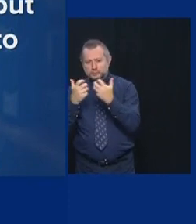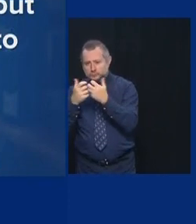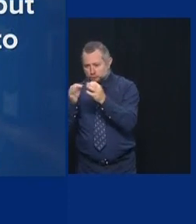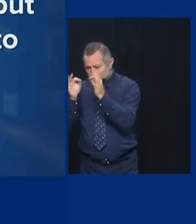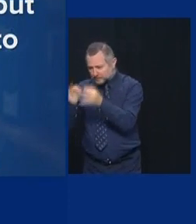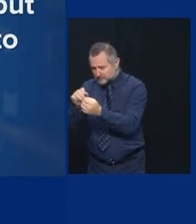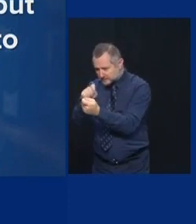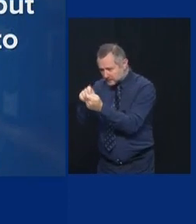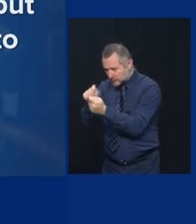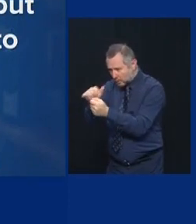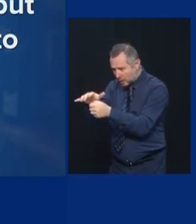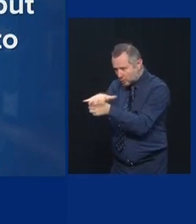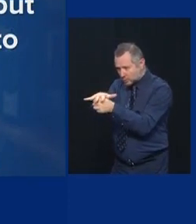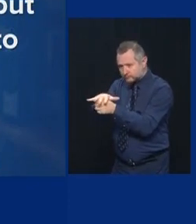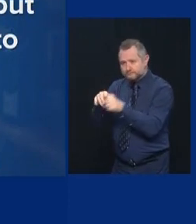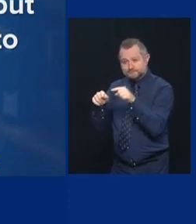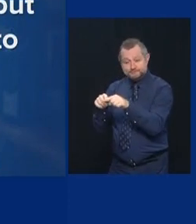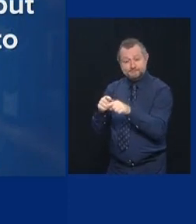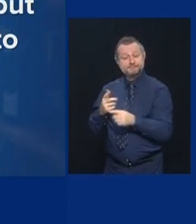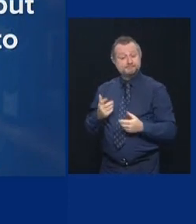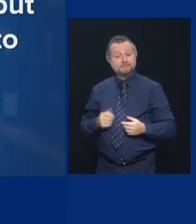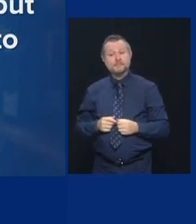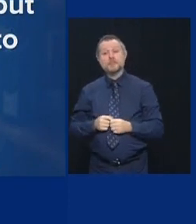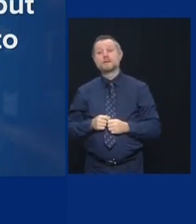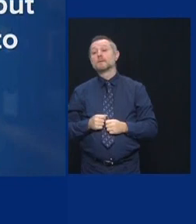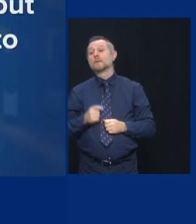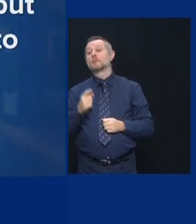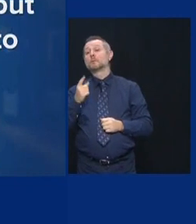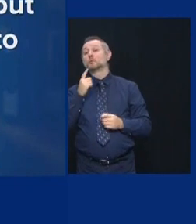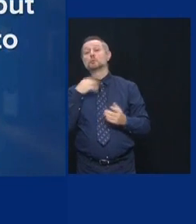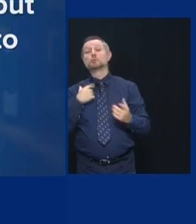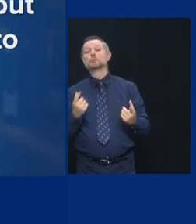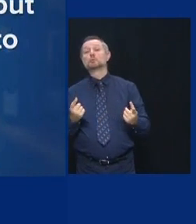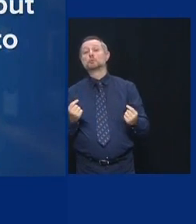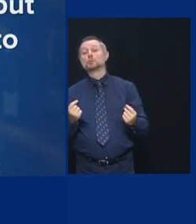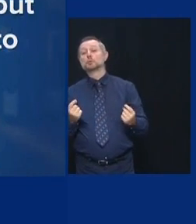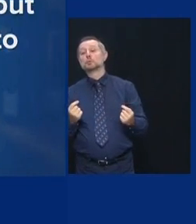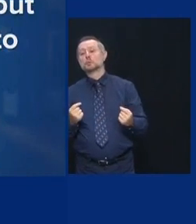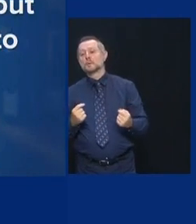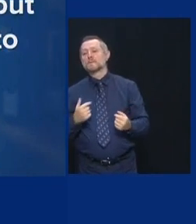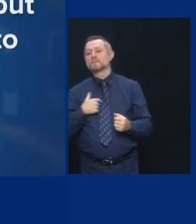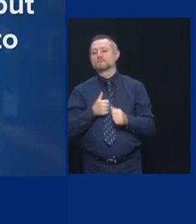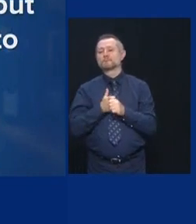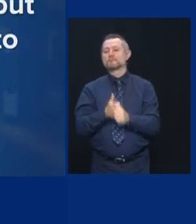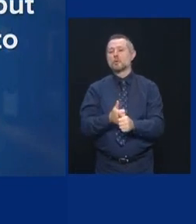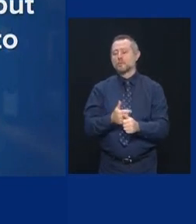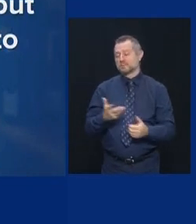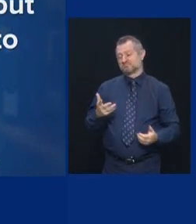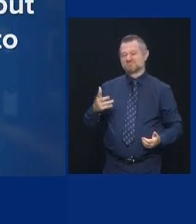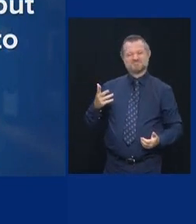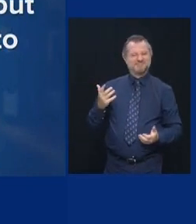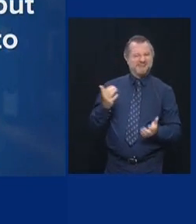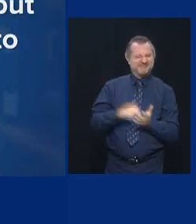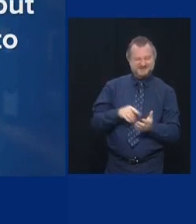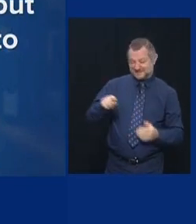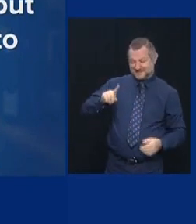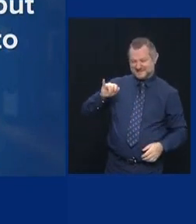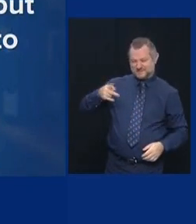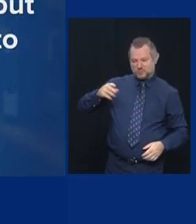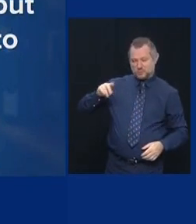The only action we're taking today on this data, we are using the zip codes to close those schools tomorrow.